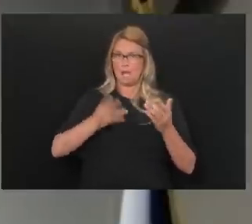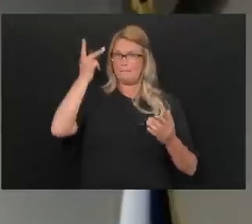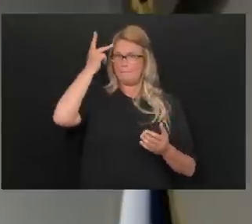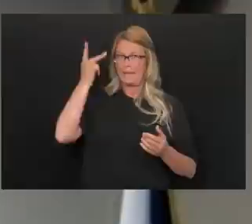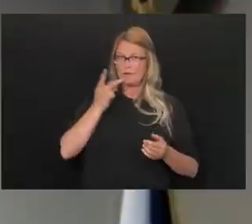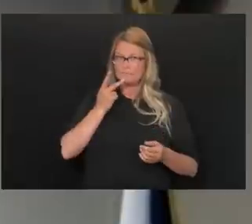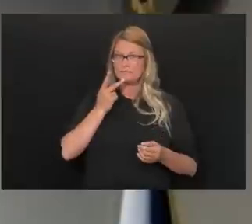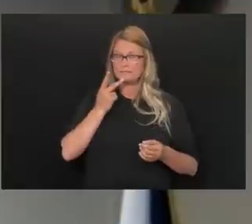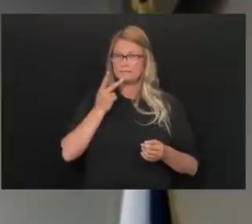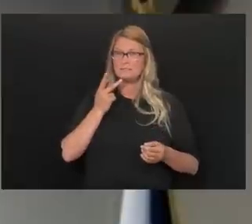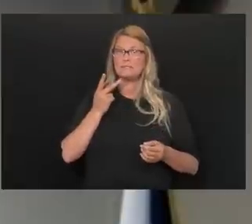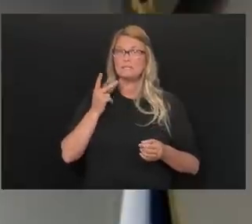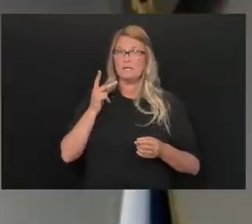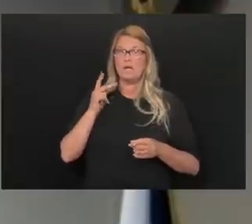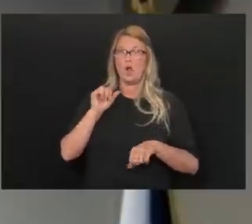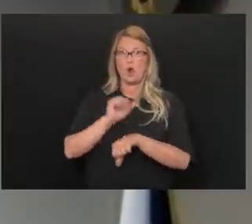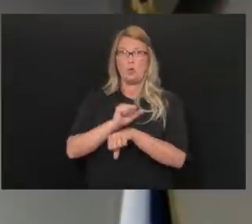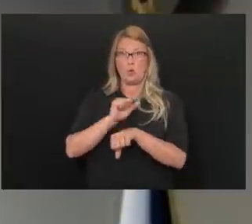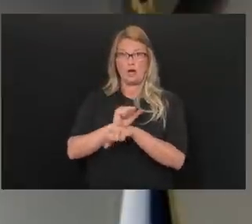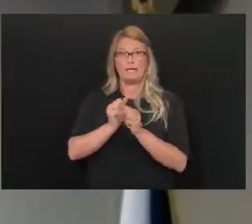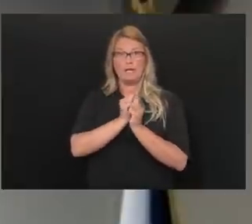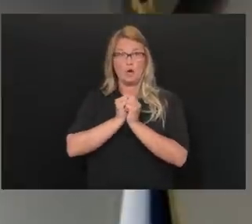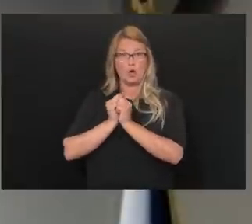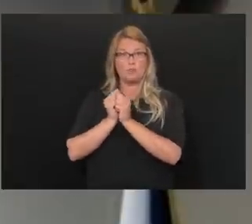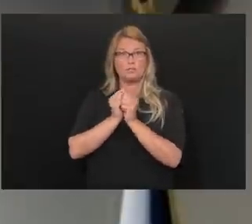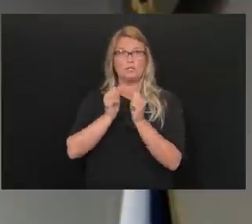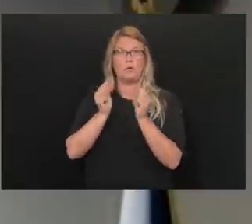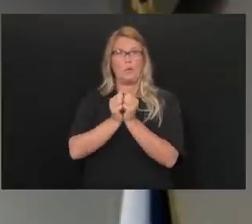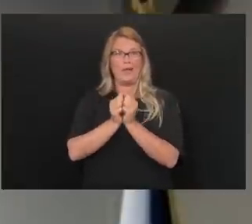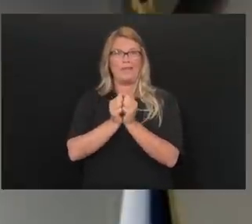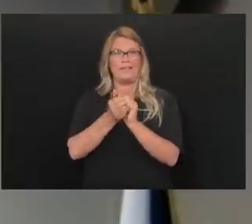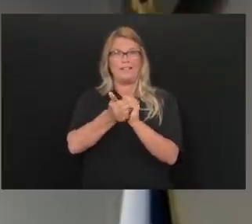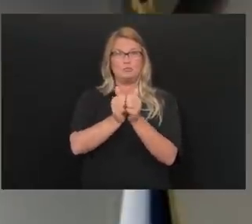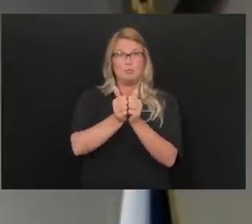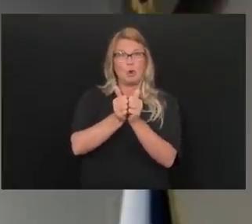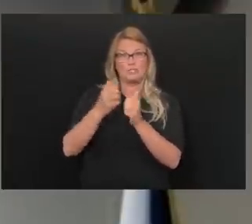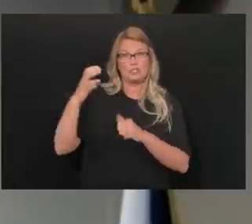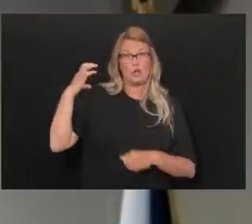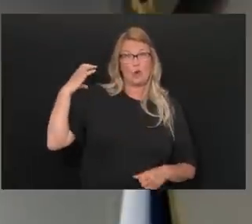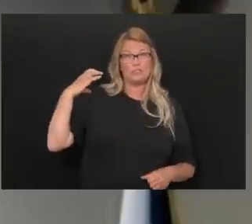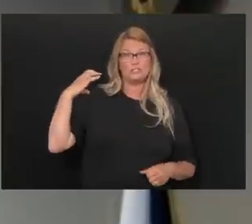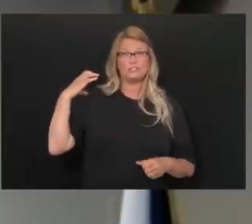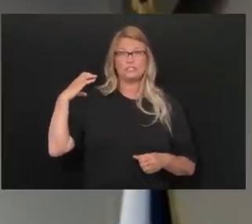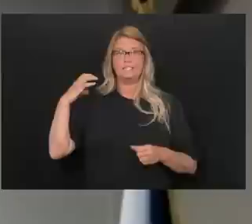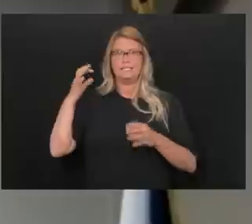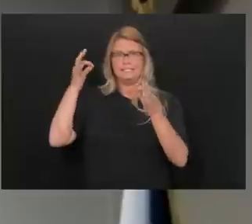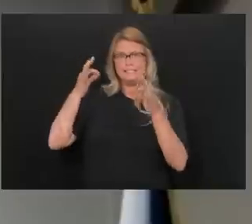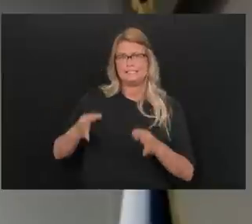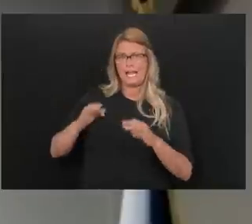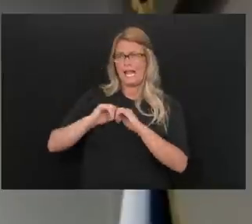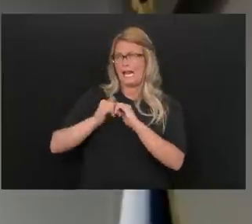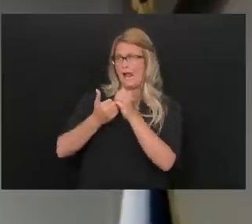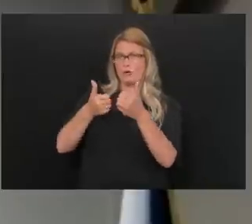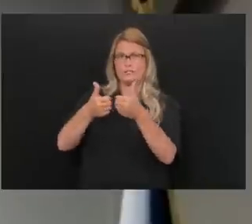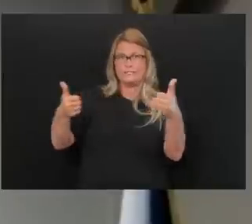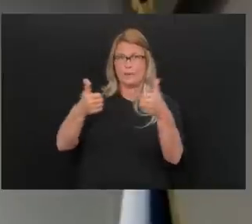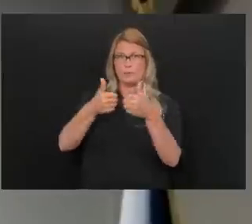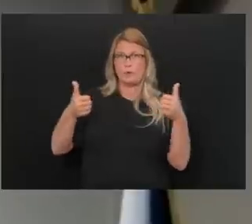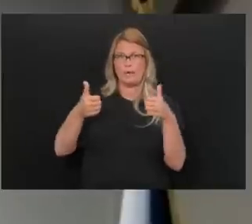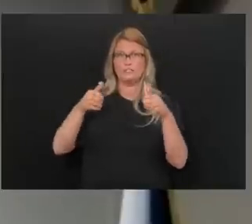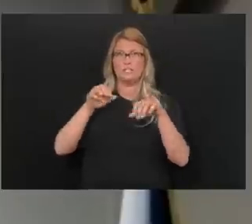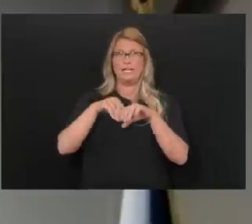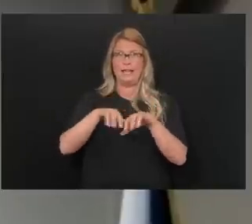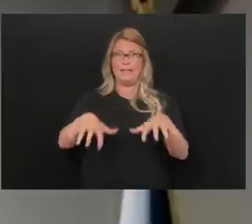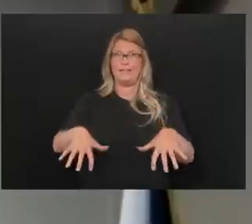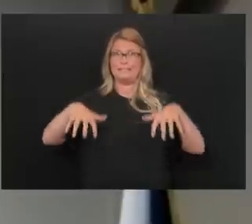are working closely with sports coaches to really think about how do we do social distancing in the stands? How